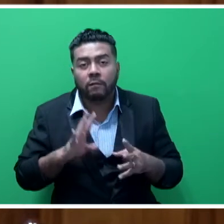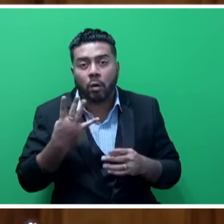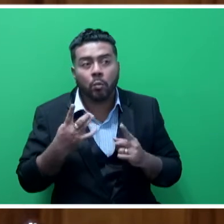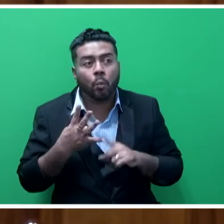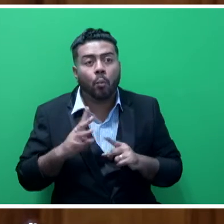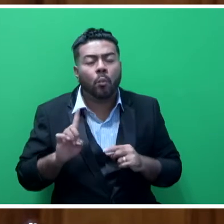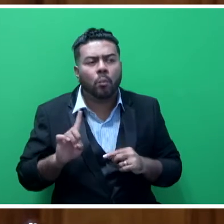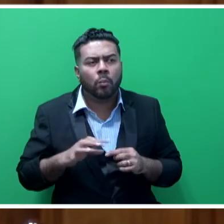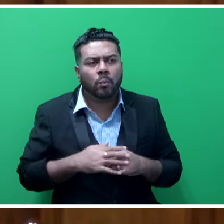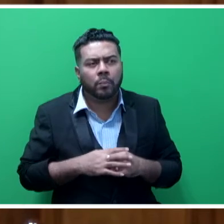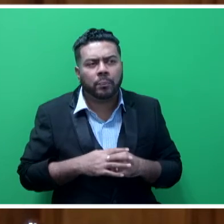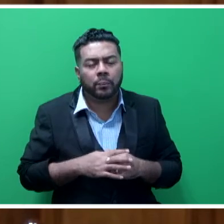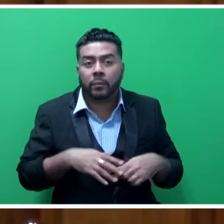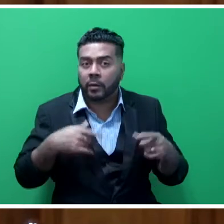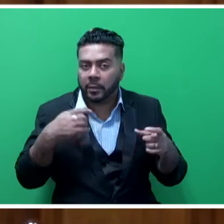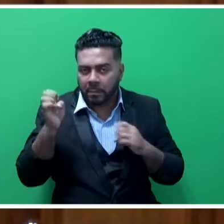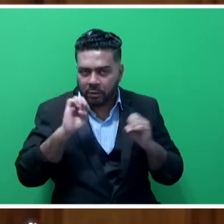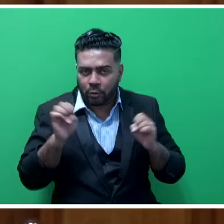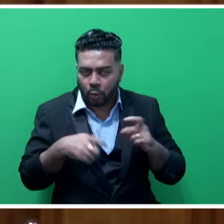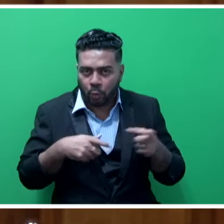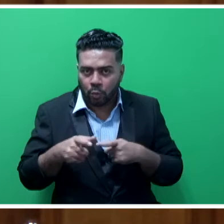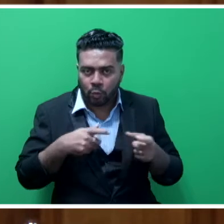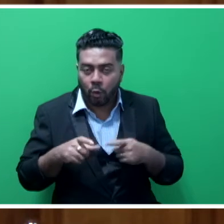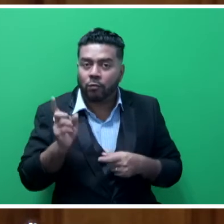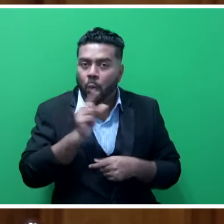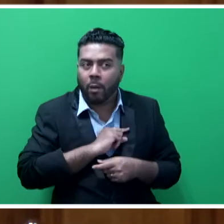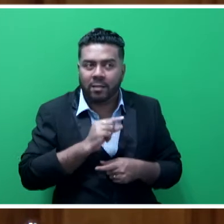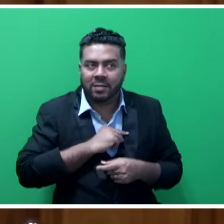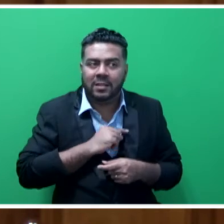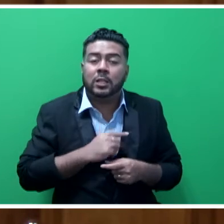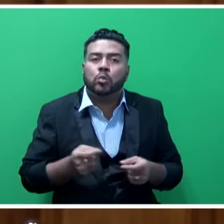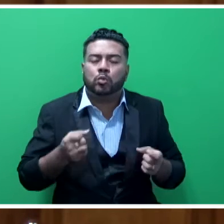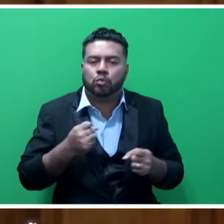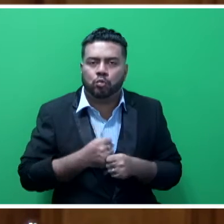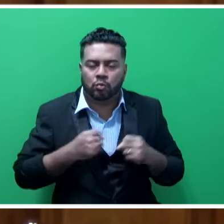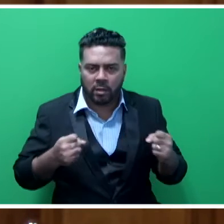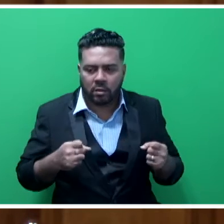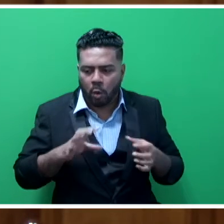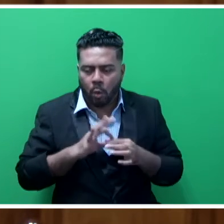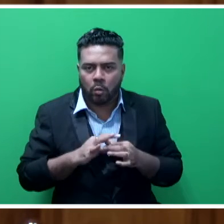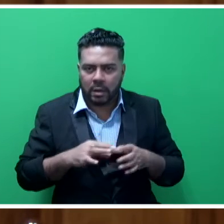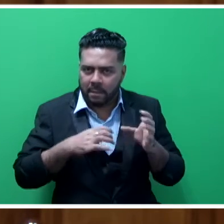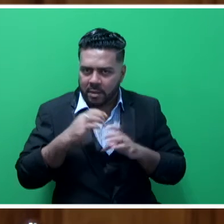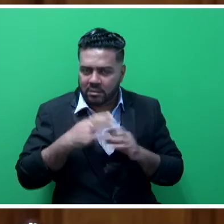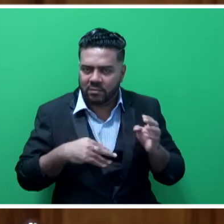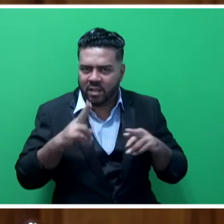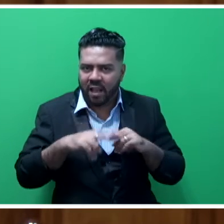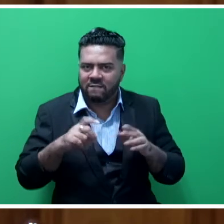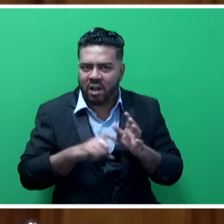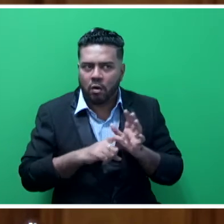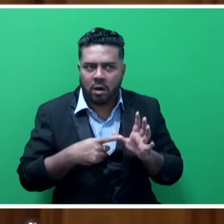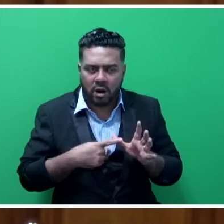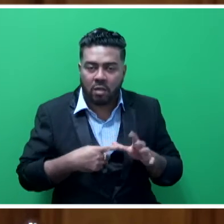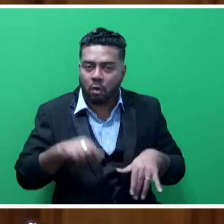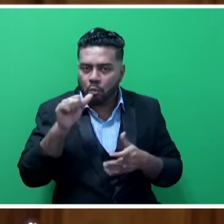in managing control of the quality is to strengthen their own capacity within FRA, in terms of getting the right